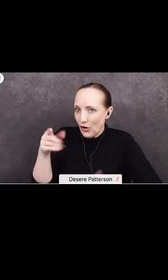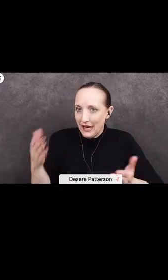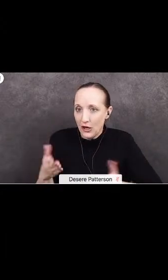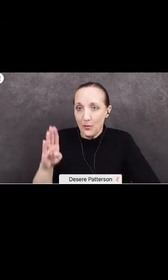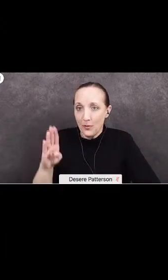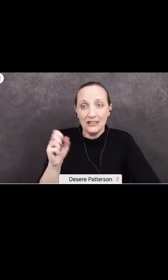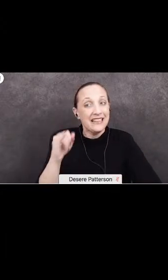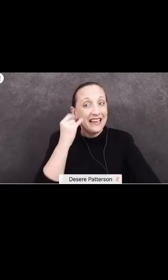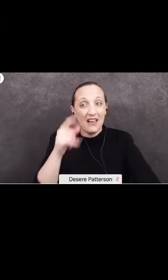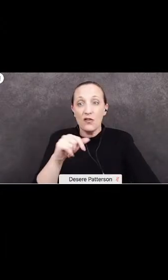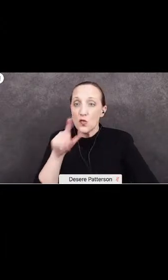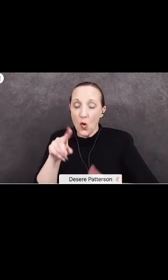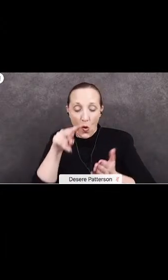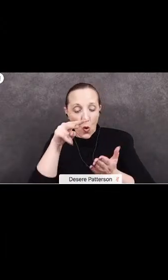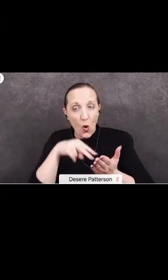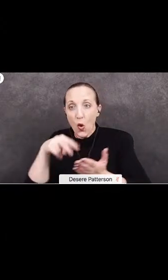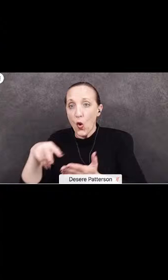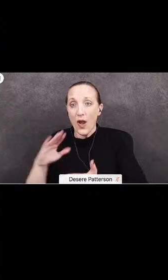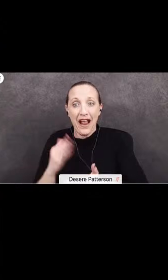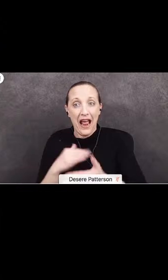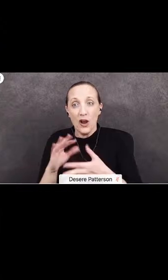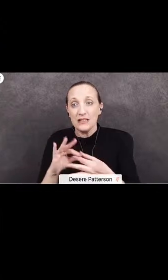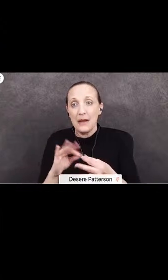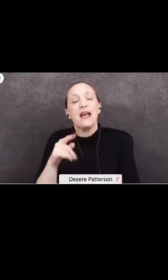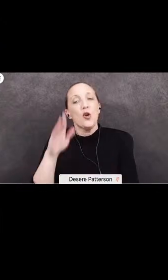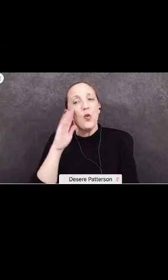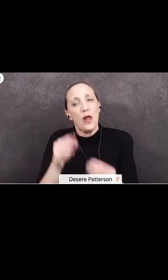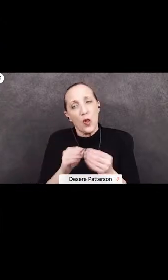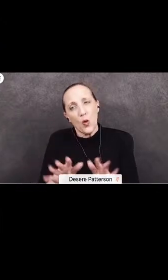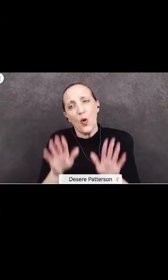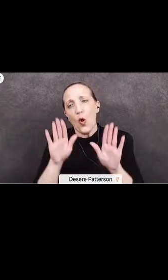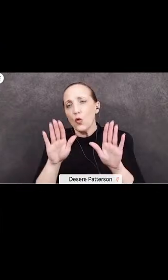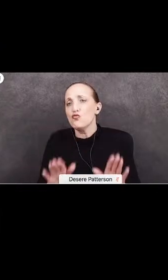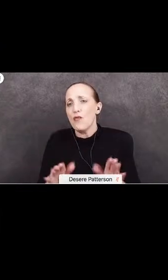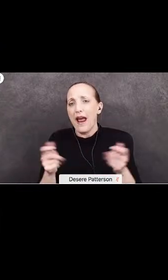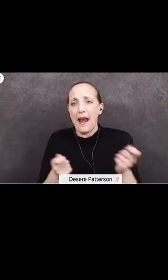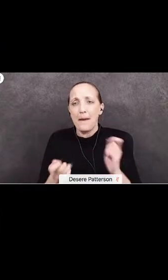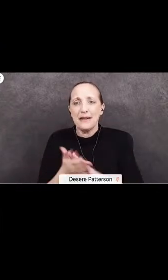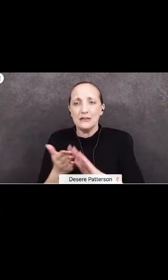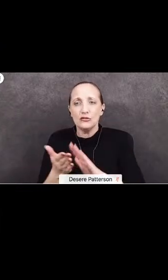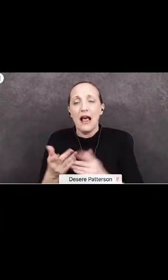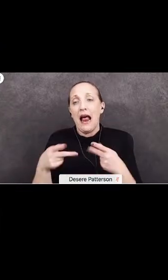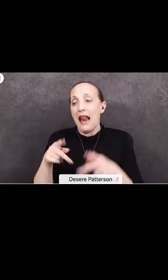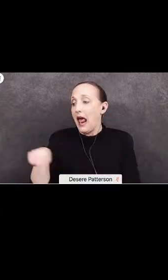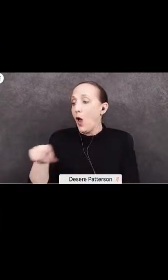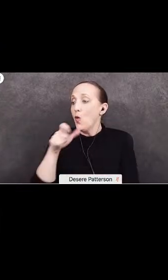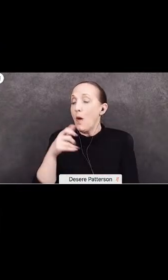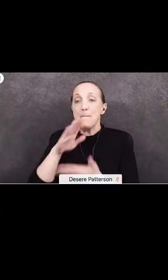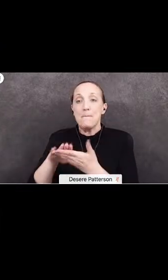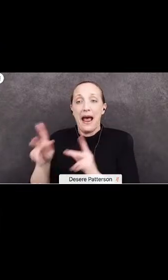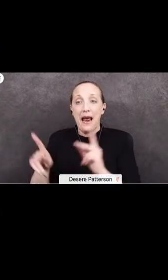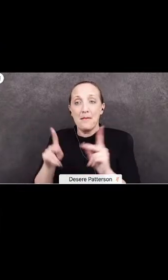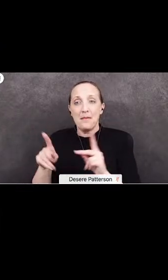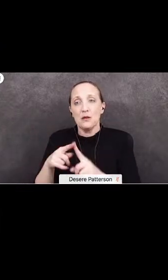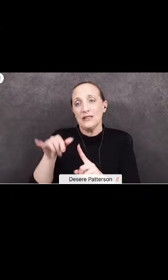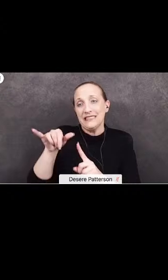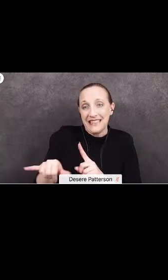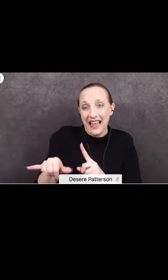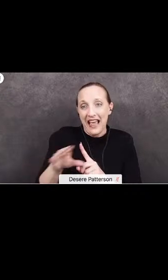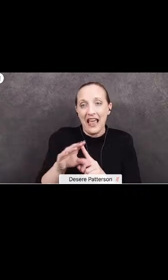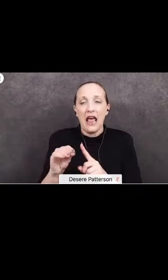do not take the time to look into our statements, you will be losing a great administrator, allowing the bad people to stay and doing away with what